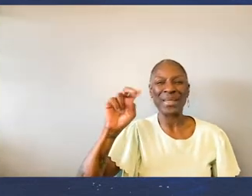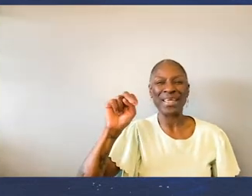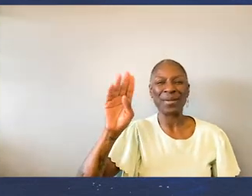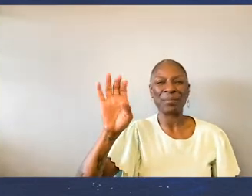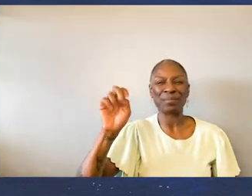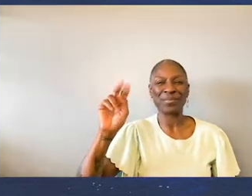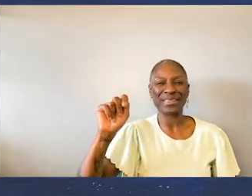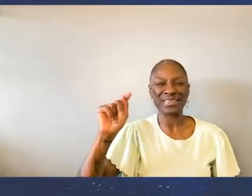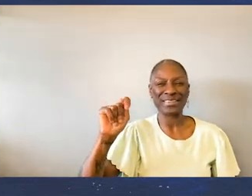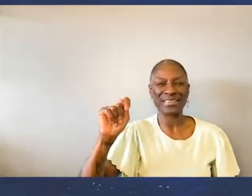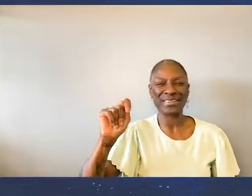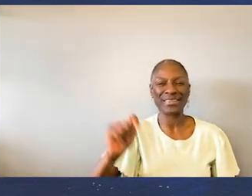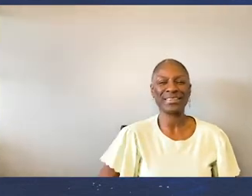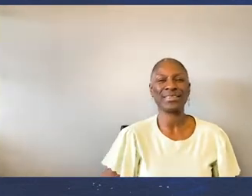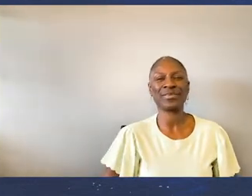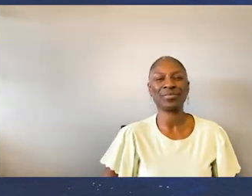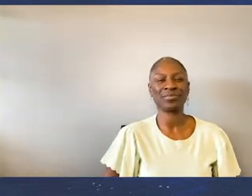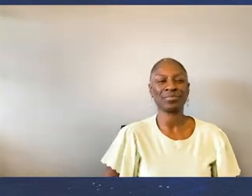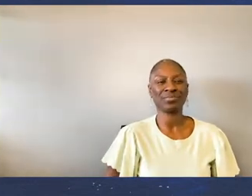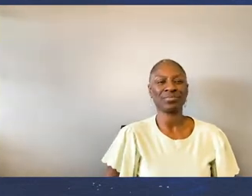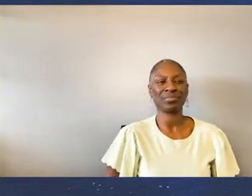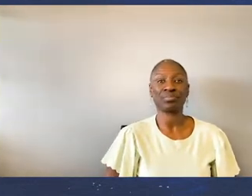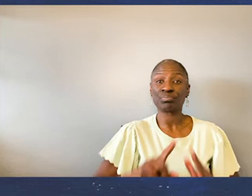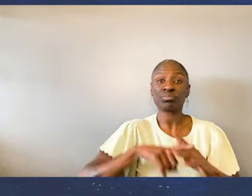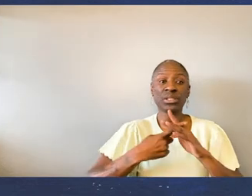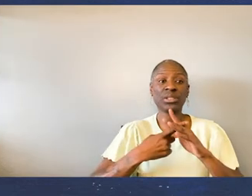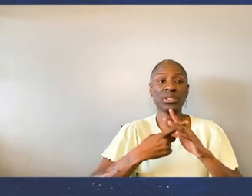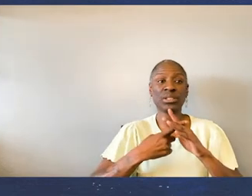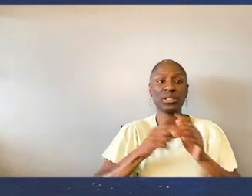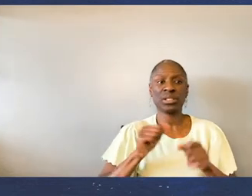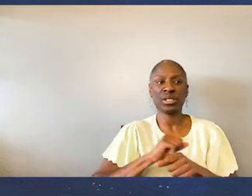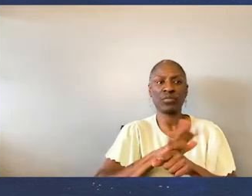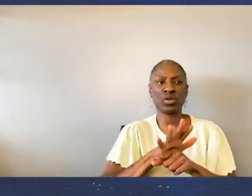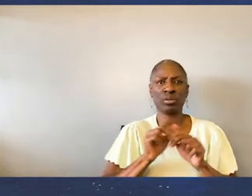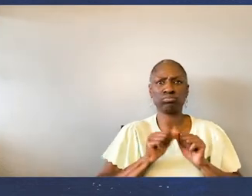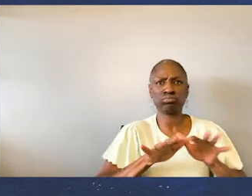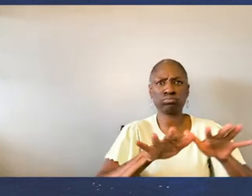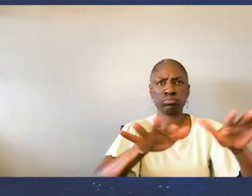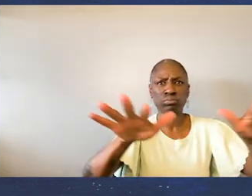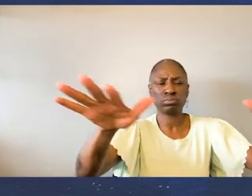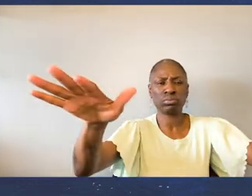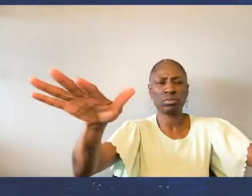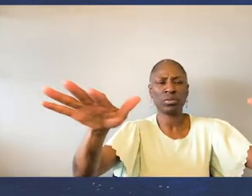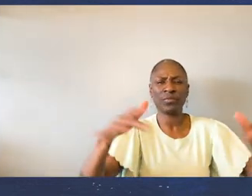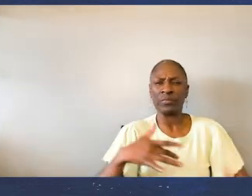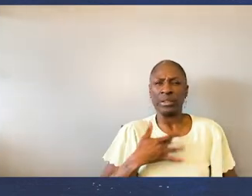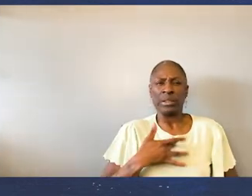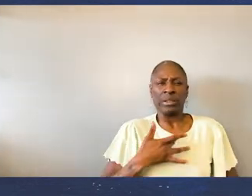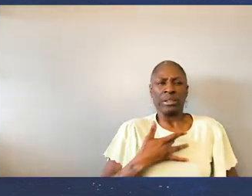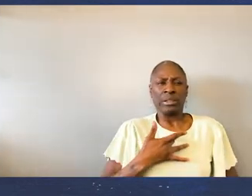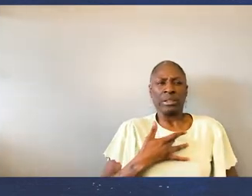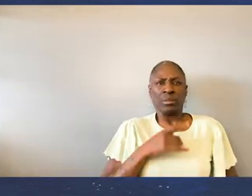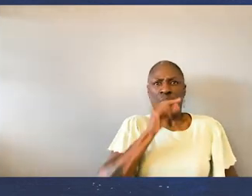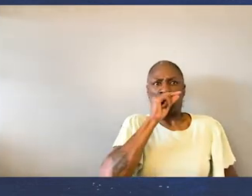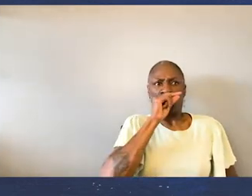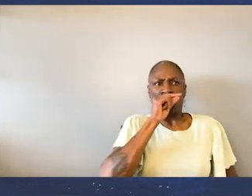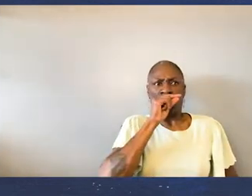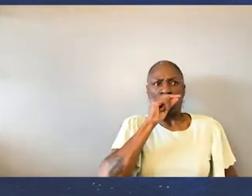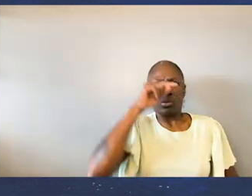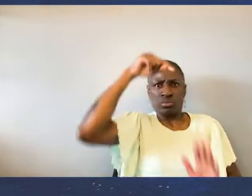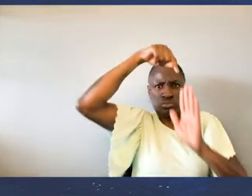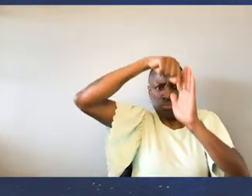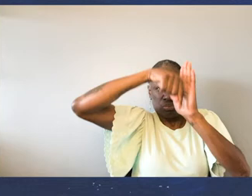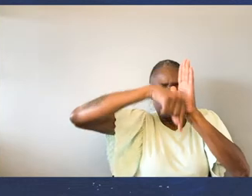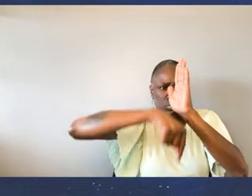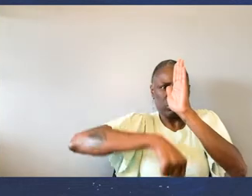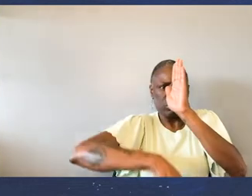Megan Bent here At the very beginning Of the pandemic I felt like a canary In the